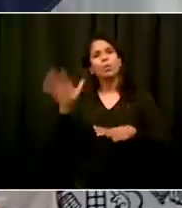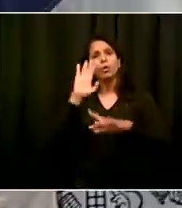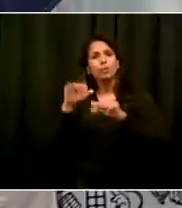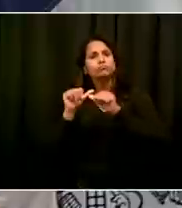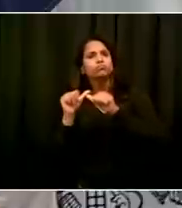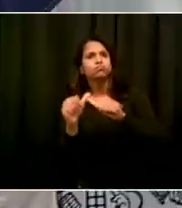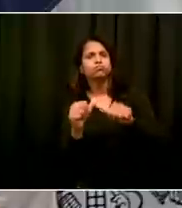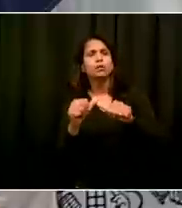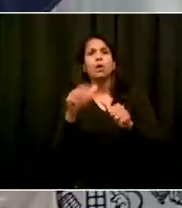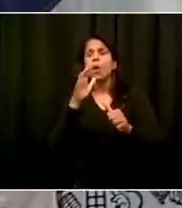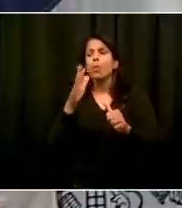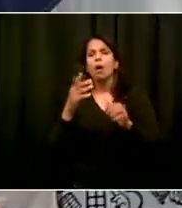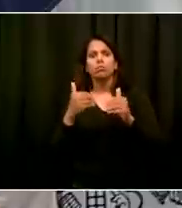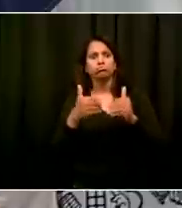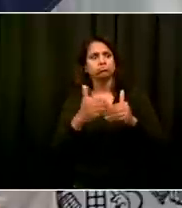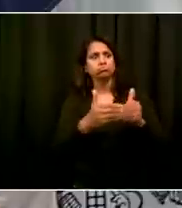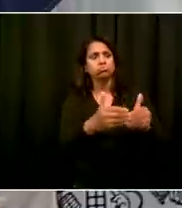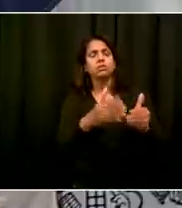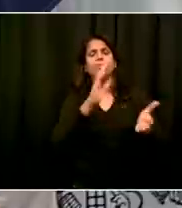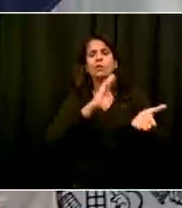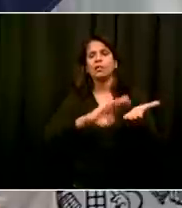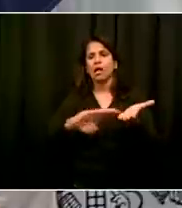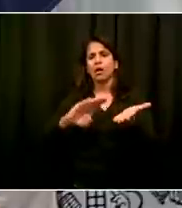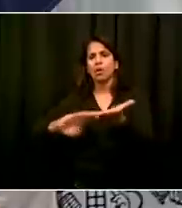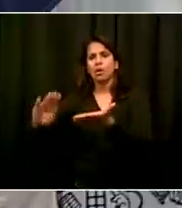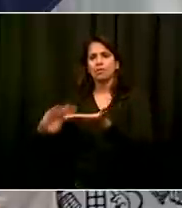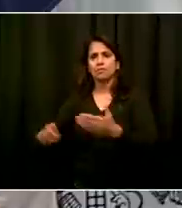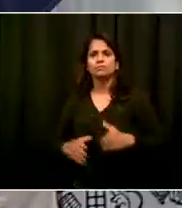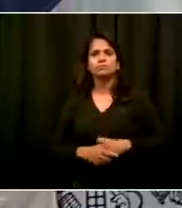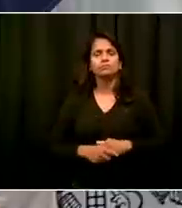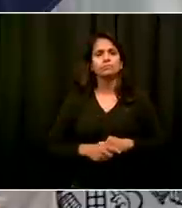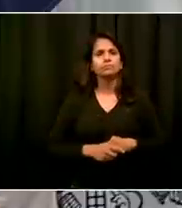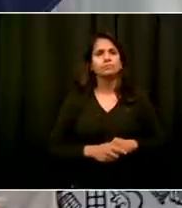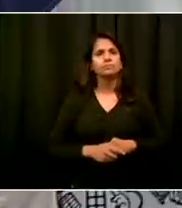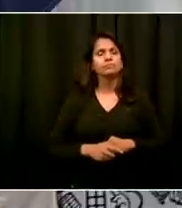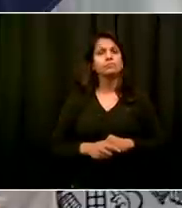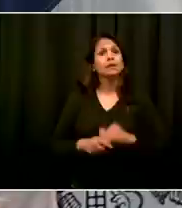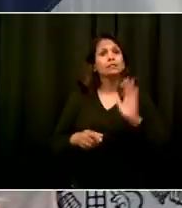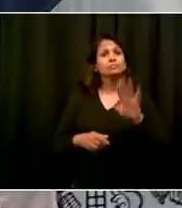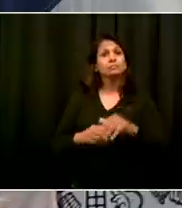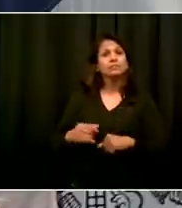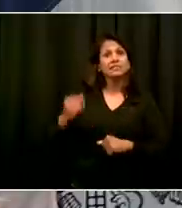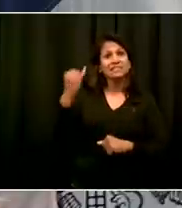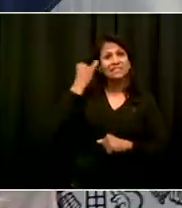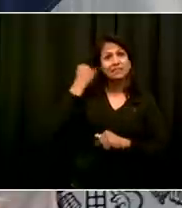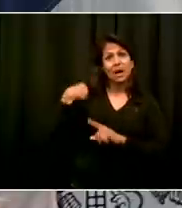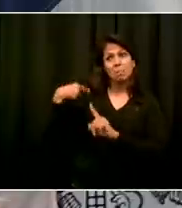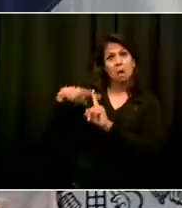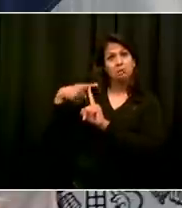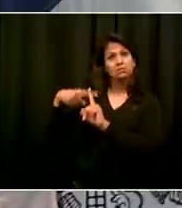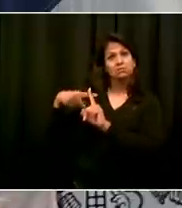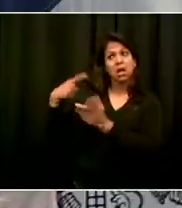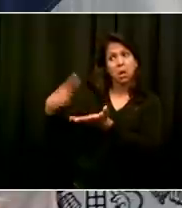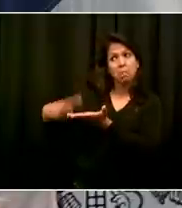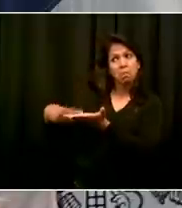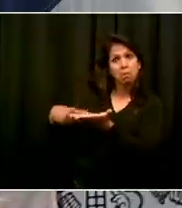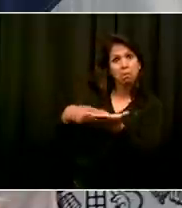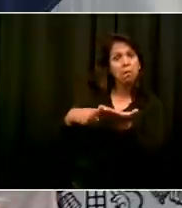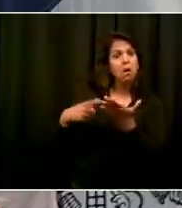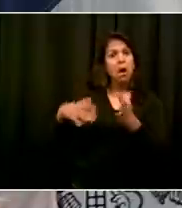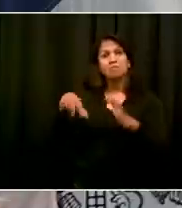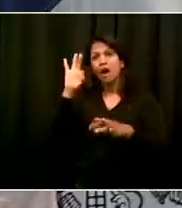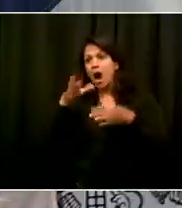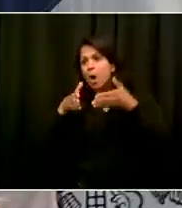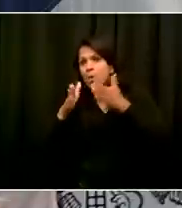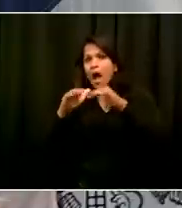about if we can get this done in a positive way. I've said from day one, I do not want to turn to layoffs if there's a better option. And right now,